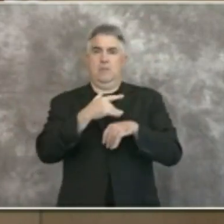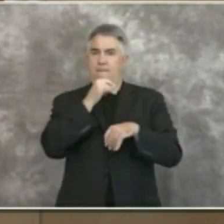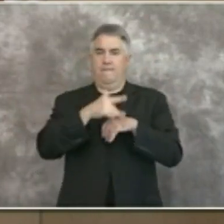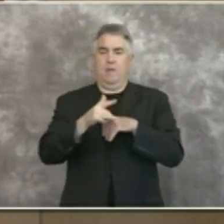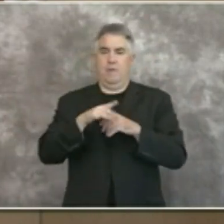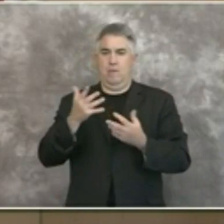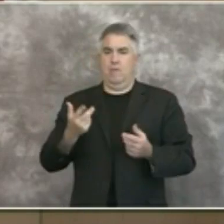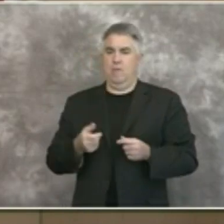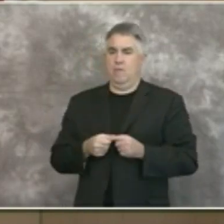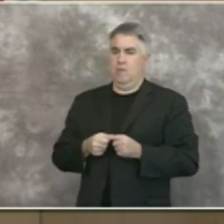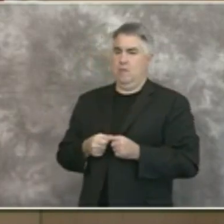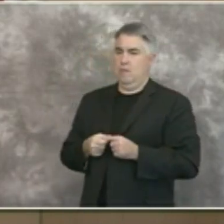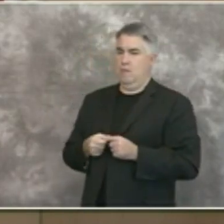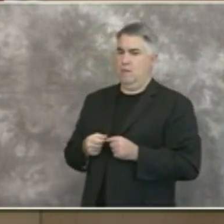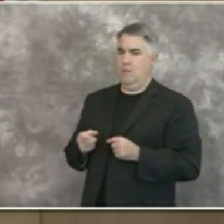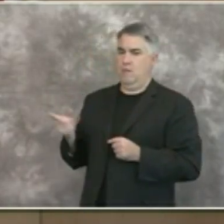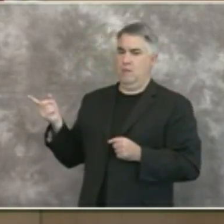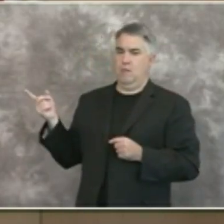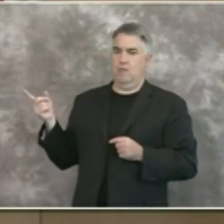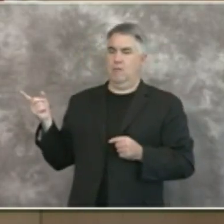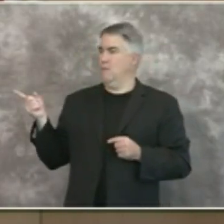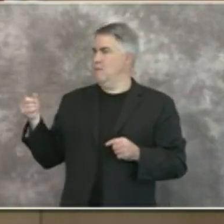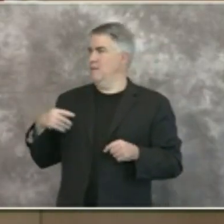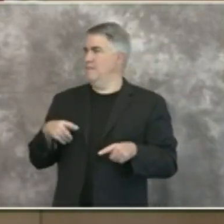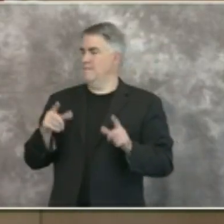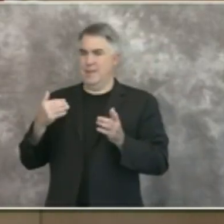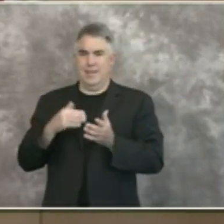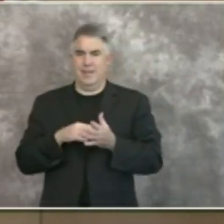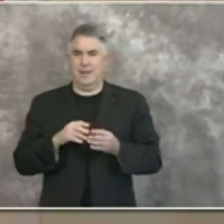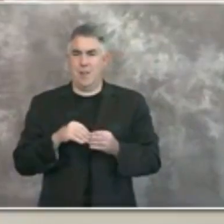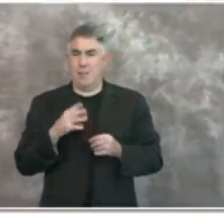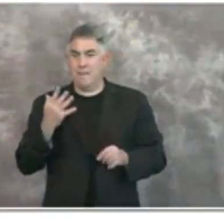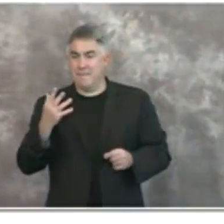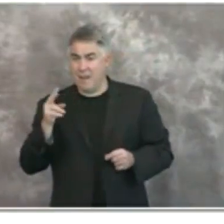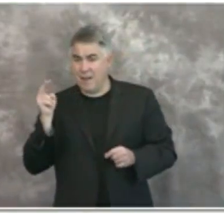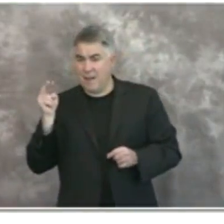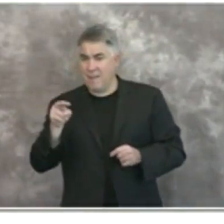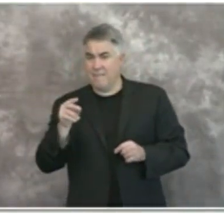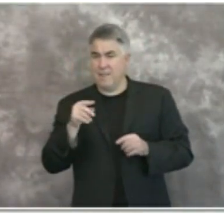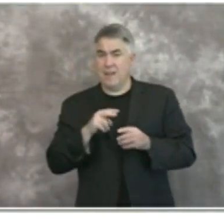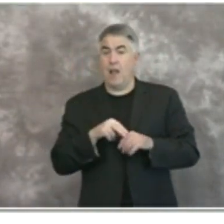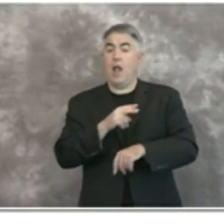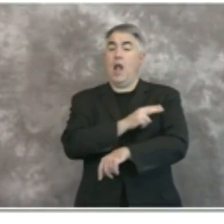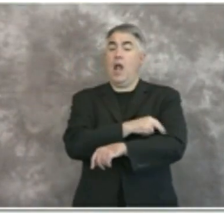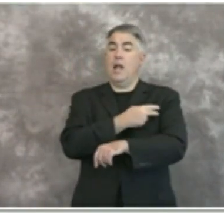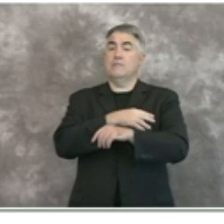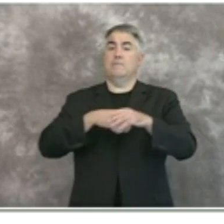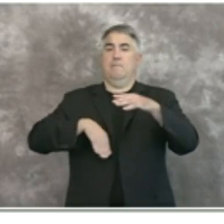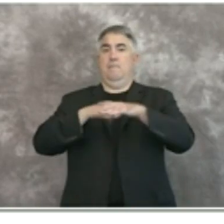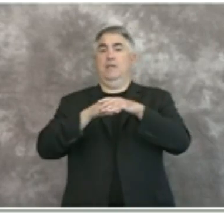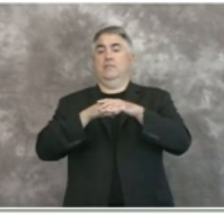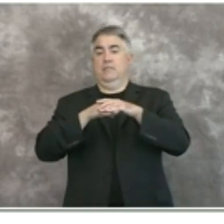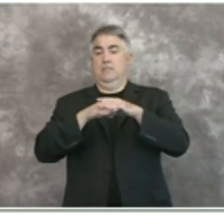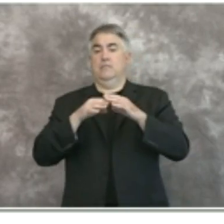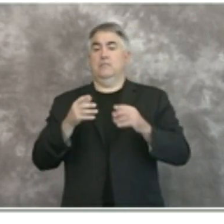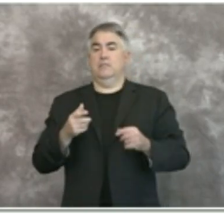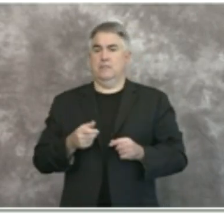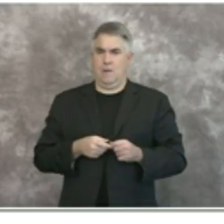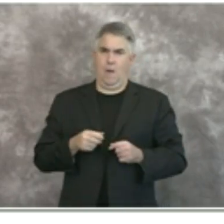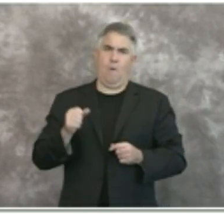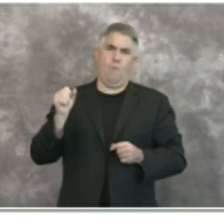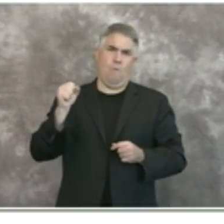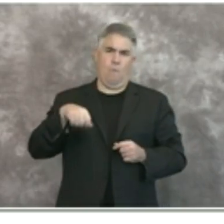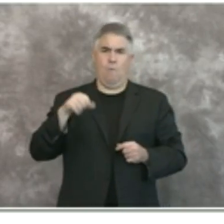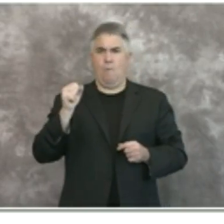trying to bring up the summary could you please bring up this summary so number five is hospital capacity certainly if